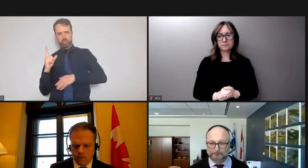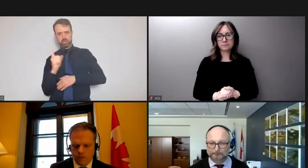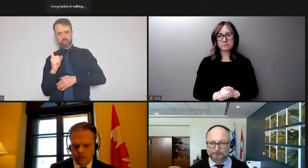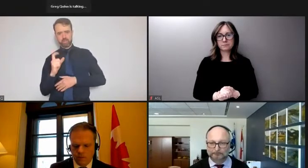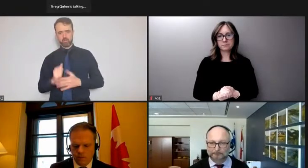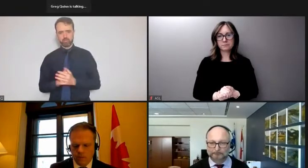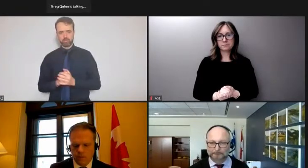Hello.